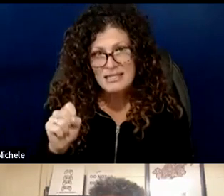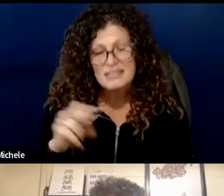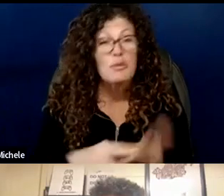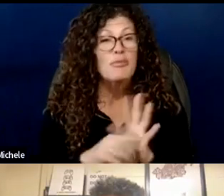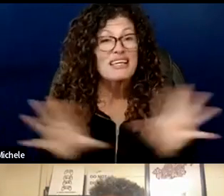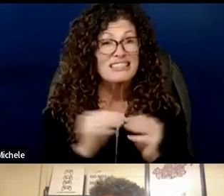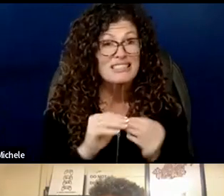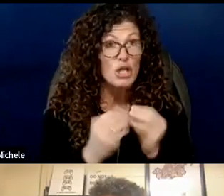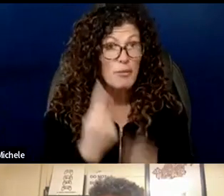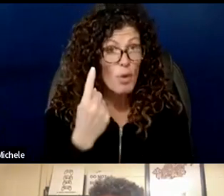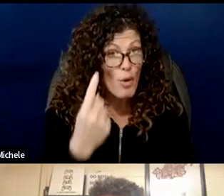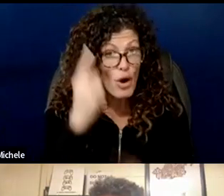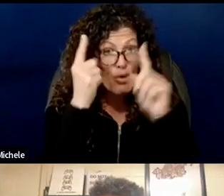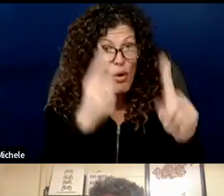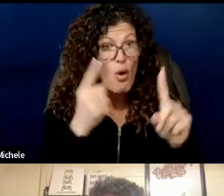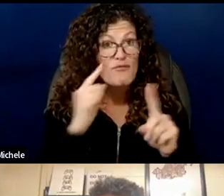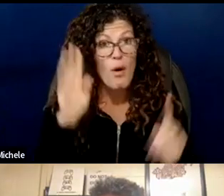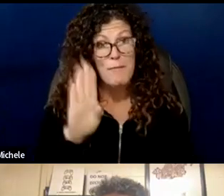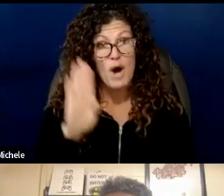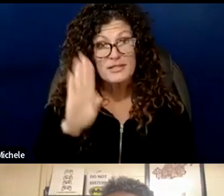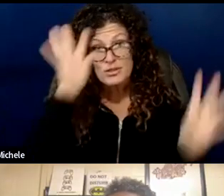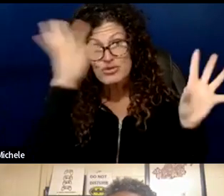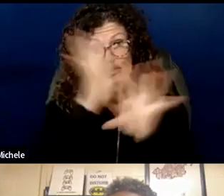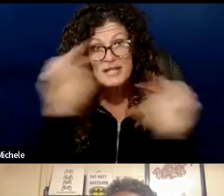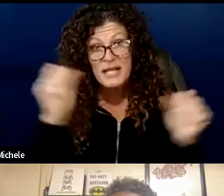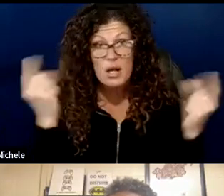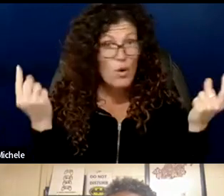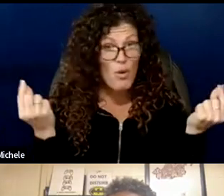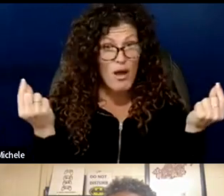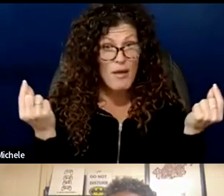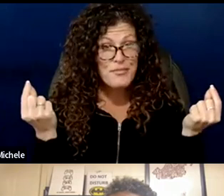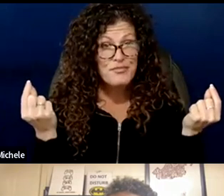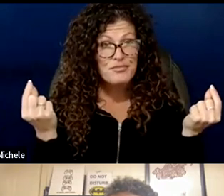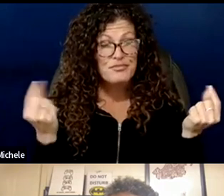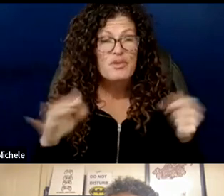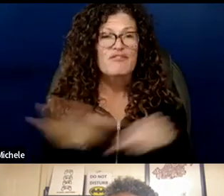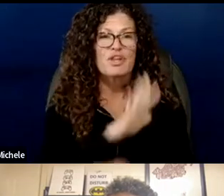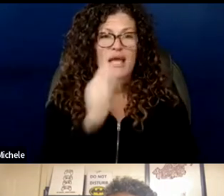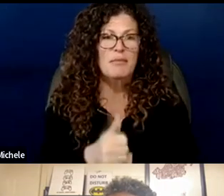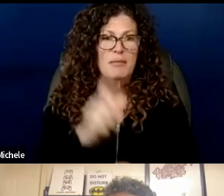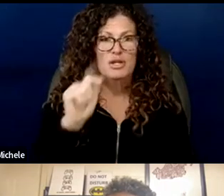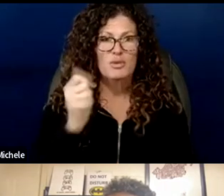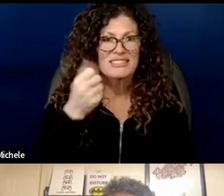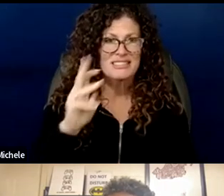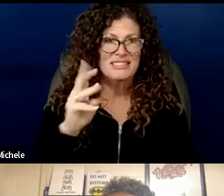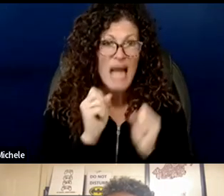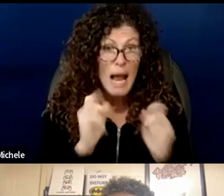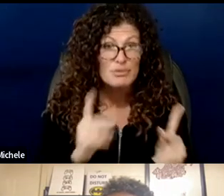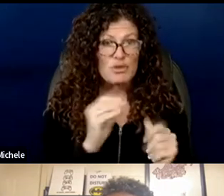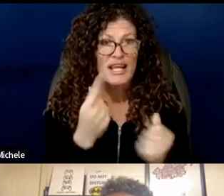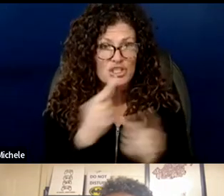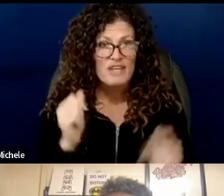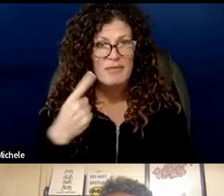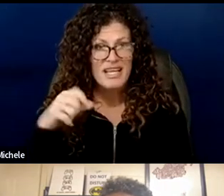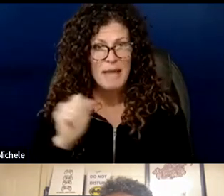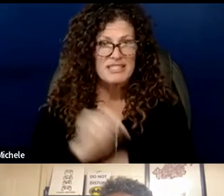of the boston superintendent is to fully implement the 2016 opportunity and achievement gaps